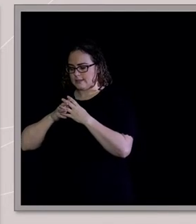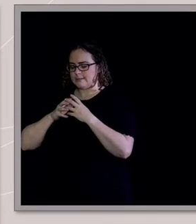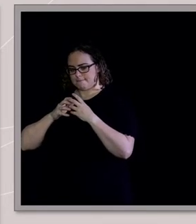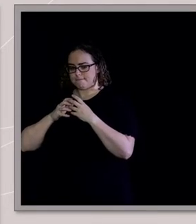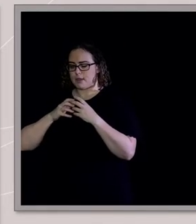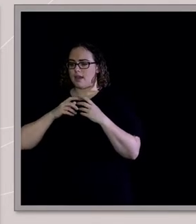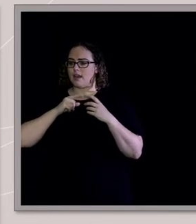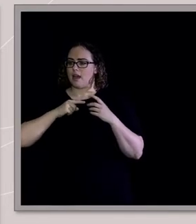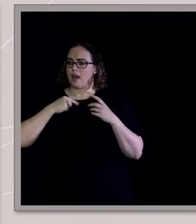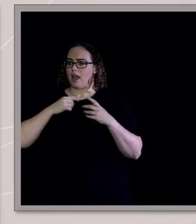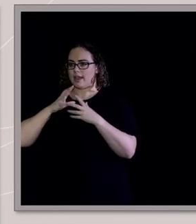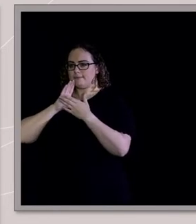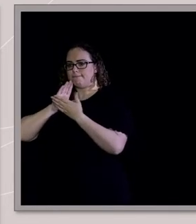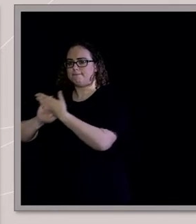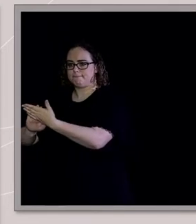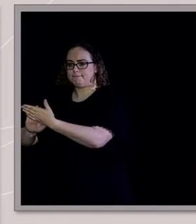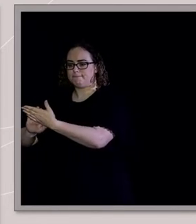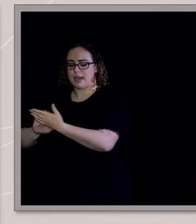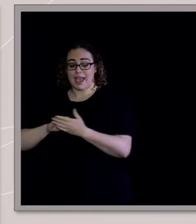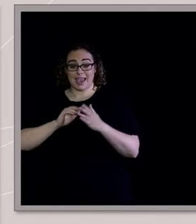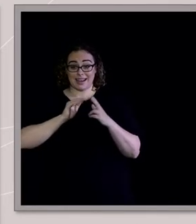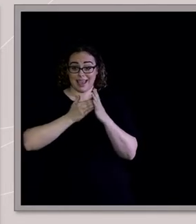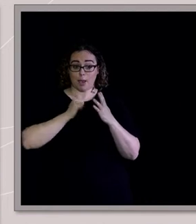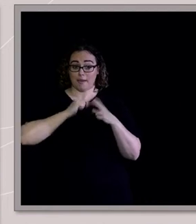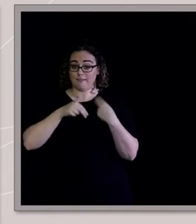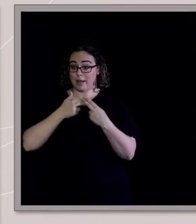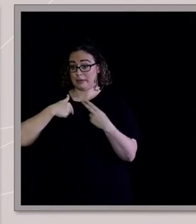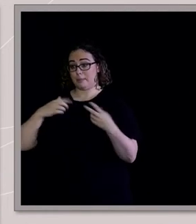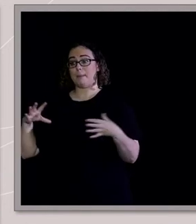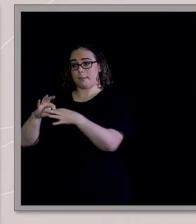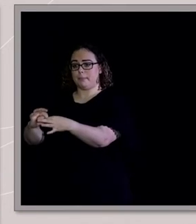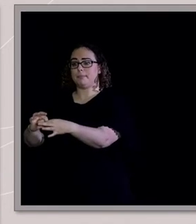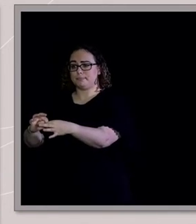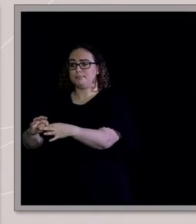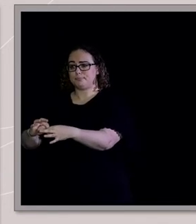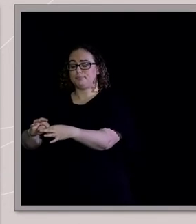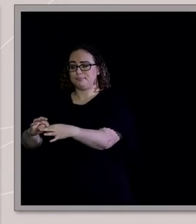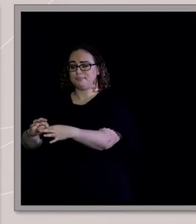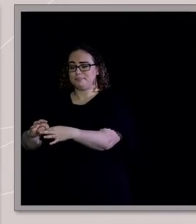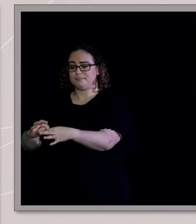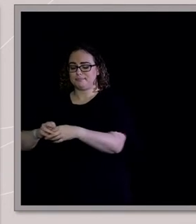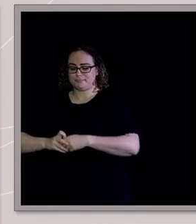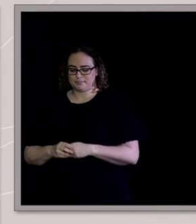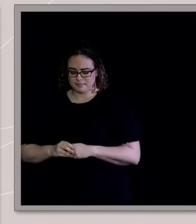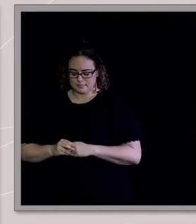barriers and estrangement. And I guess the overarching theme here is that